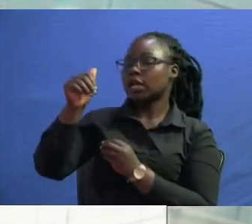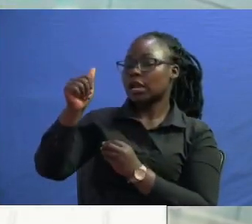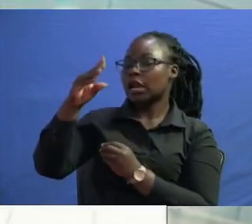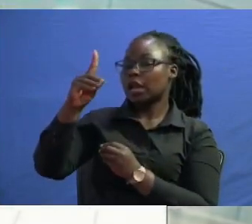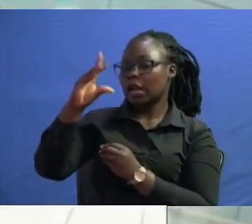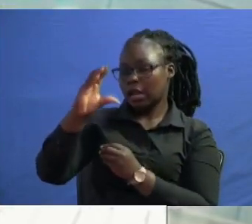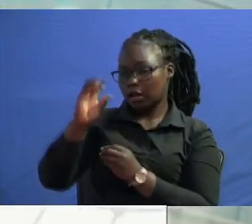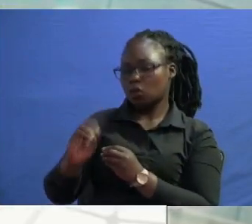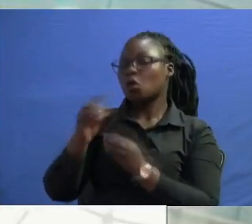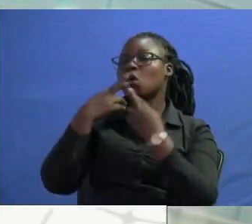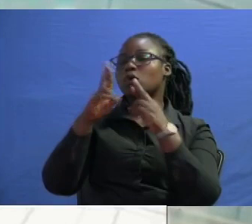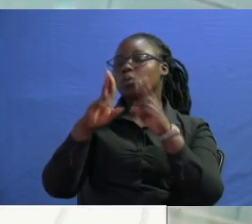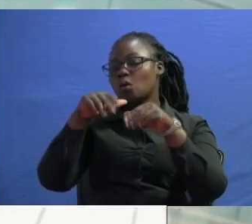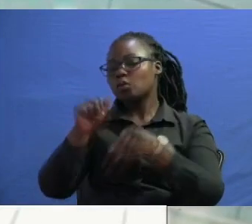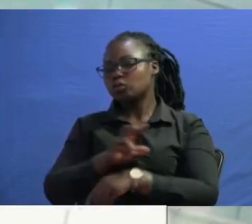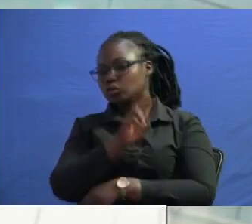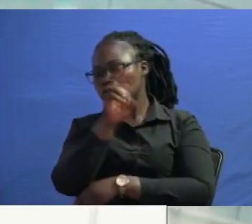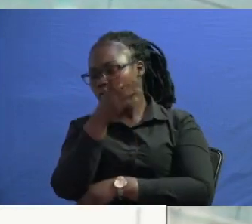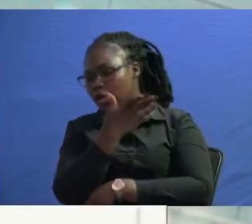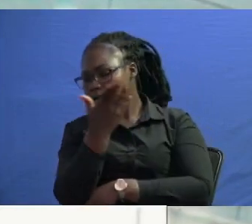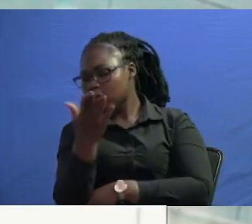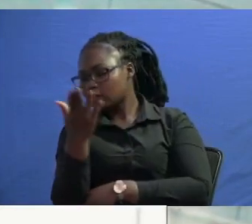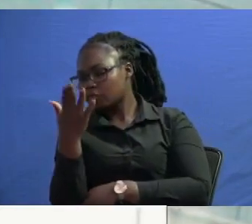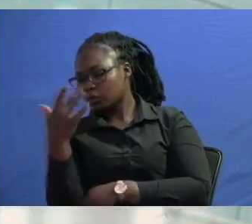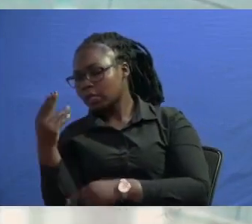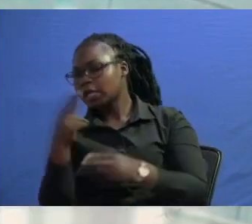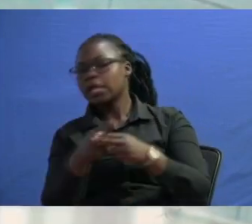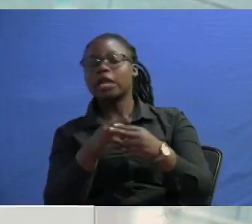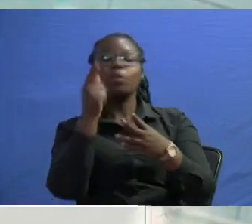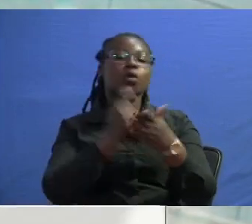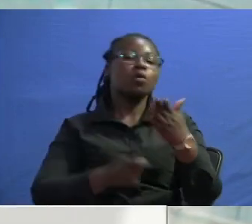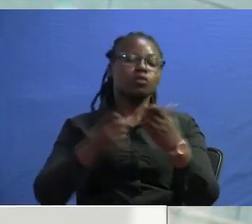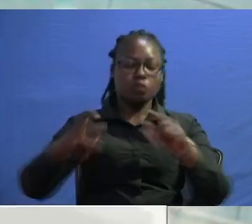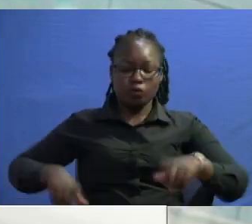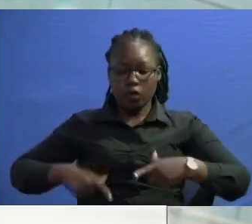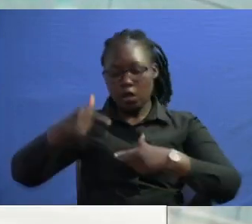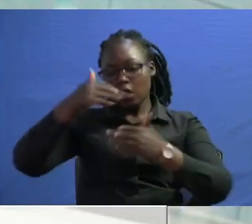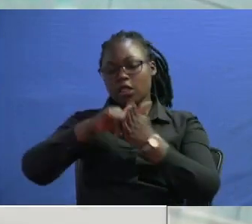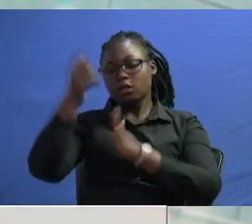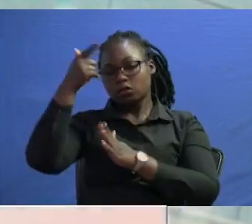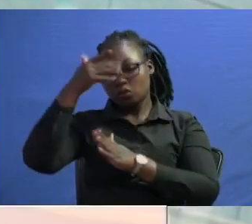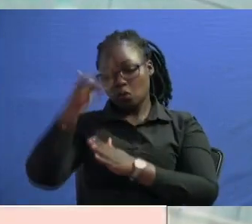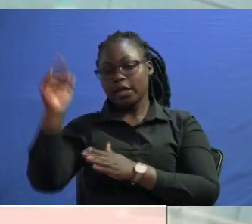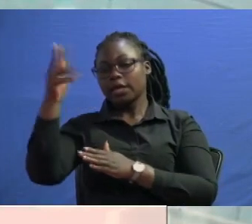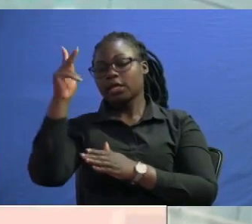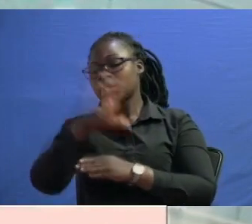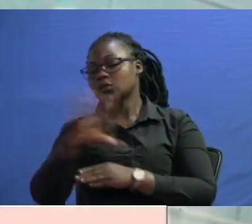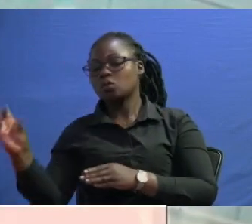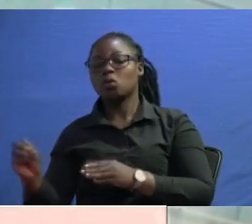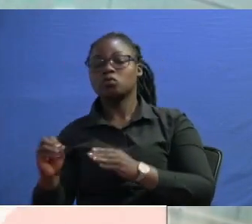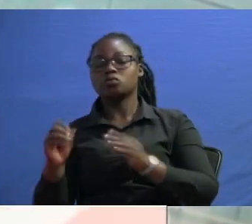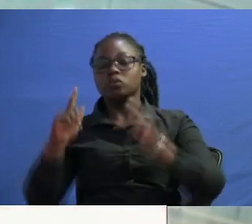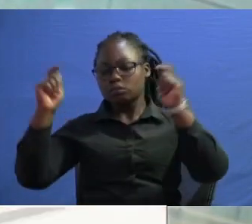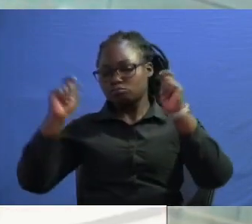was actually supposed to look at this thing called cost of living because that's why kenyans went on the streets but actually it hurts out